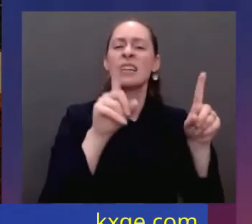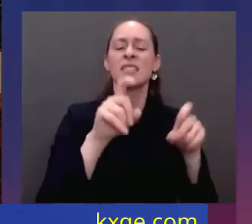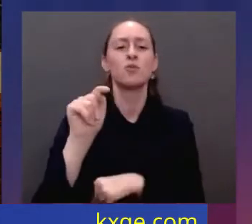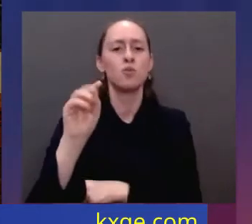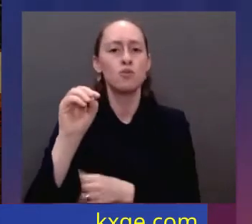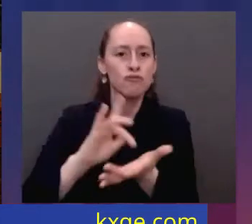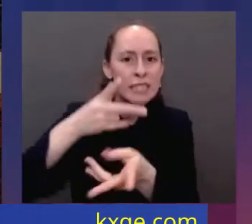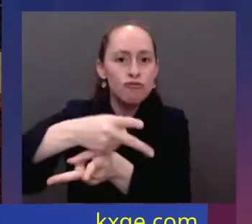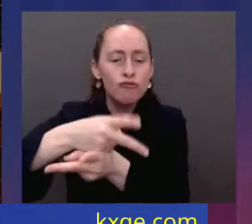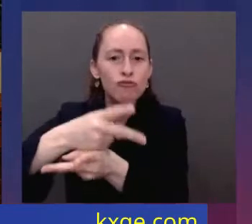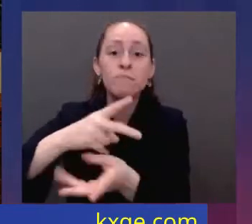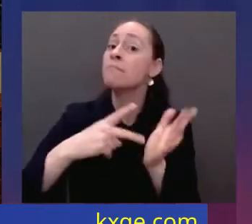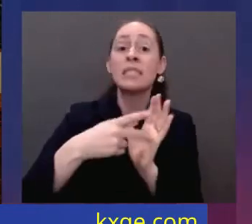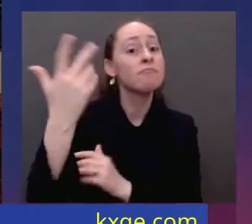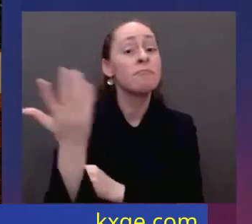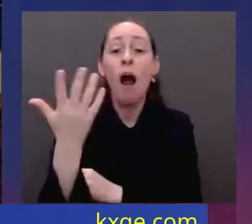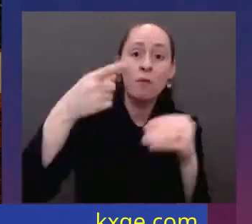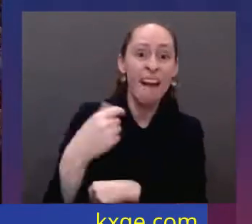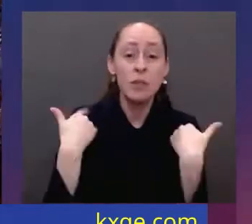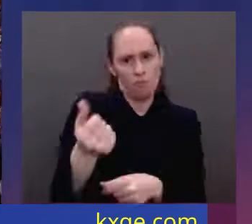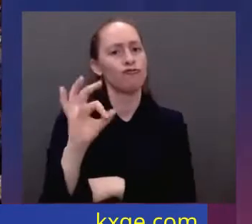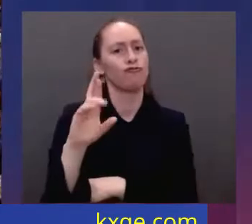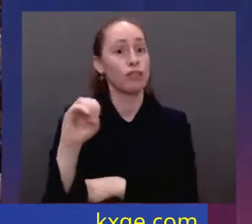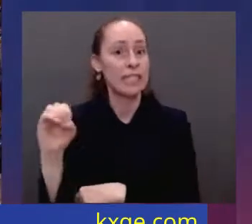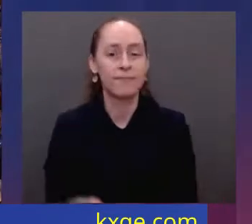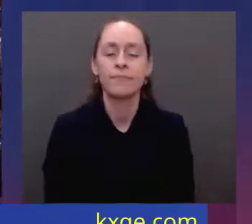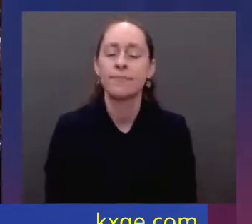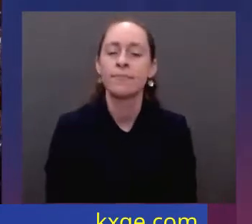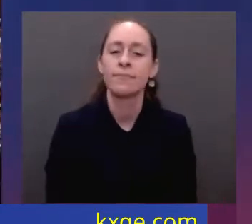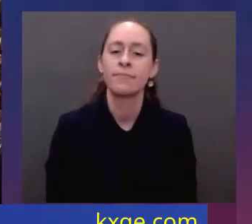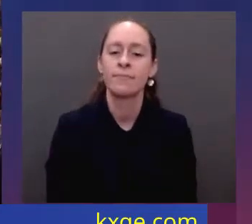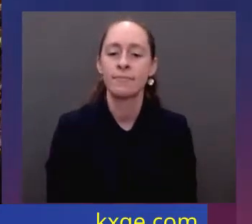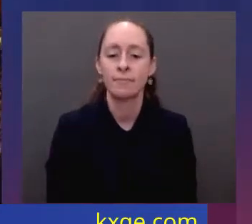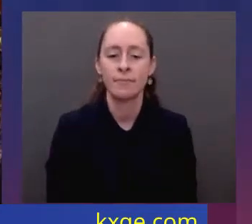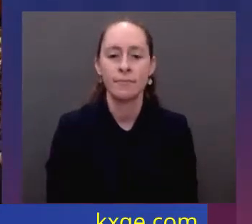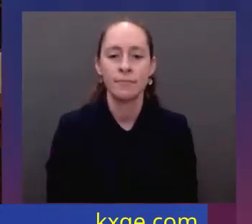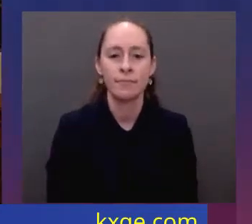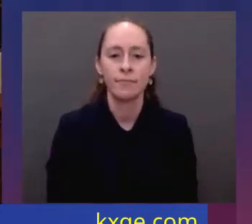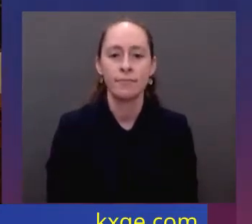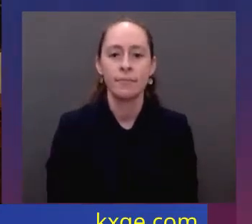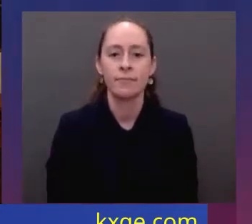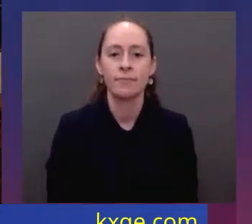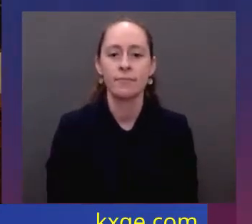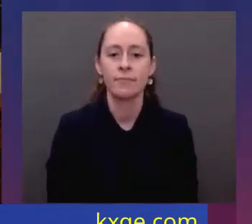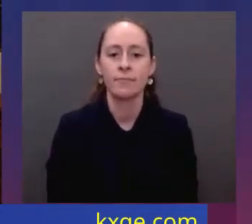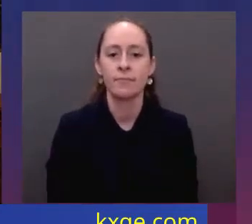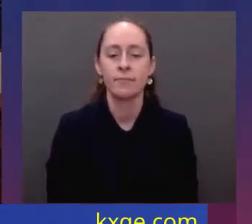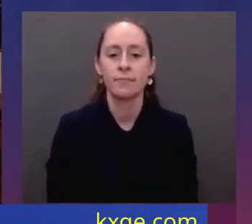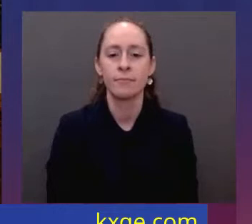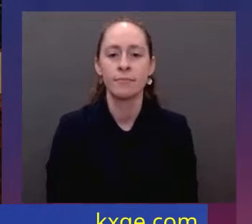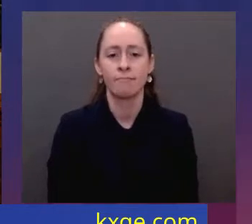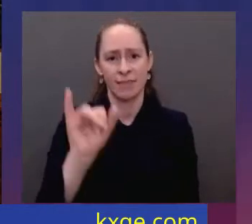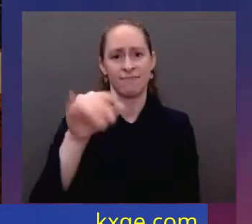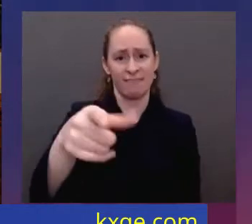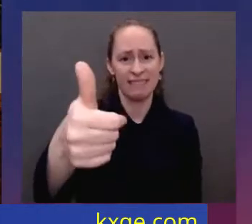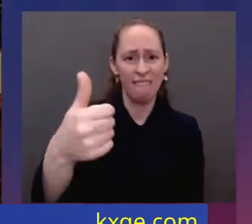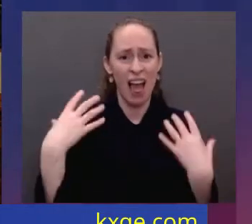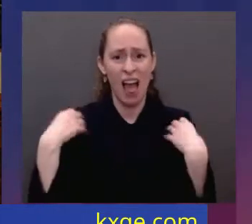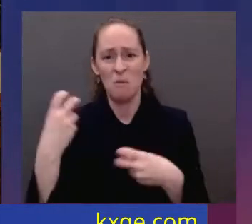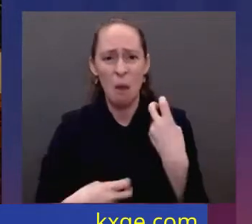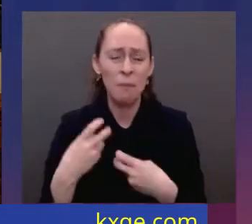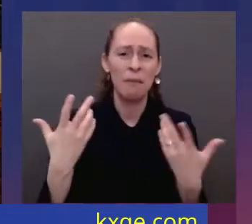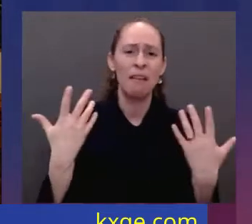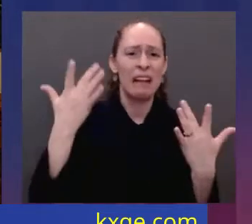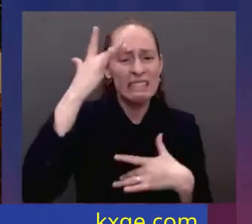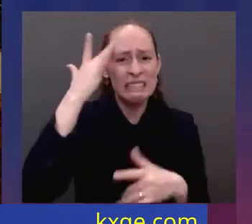antiviral pills on the spot at no cost. If you're immunocompromised or have some other vulnerability, we have treatments and free high